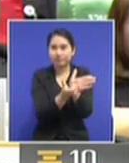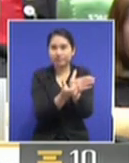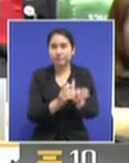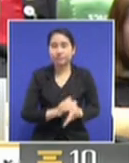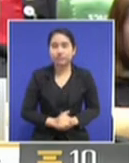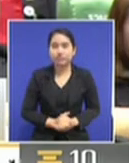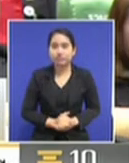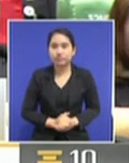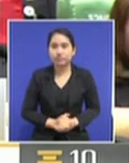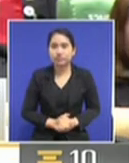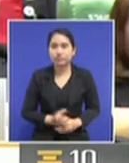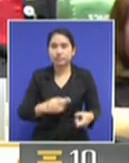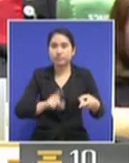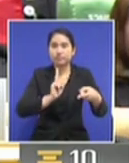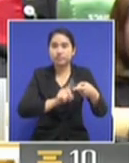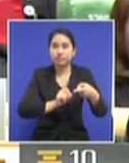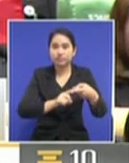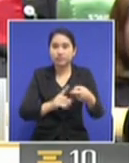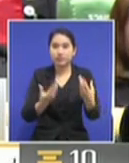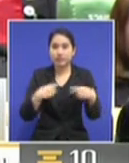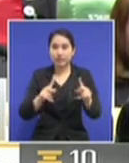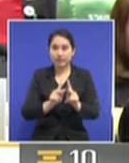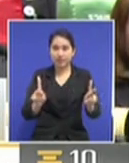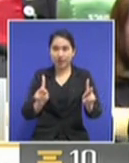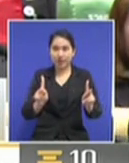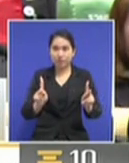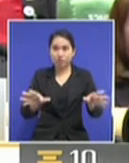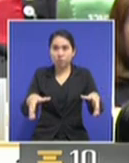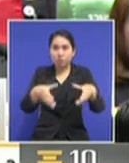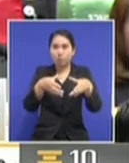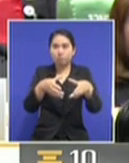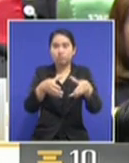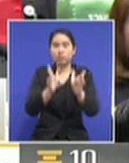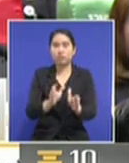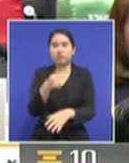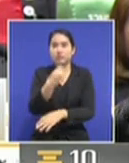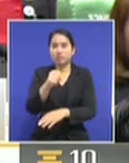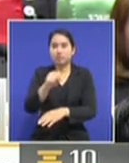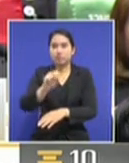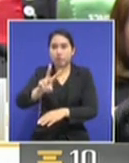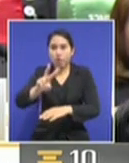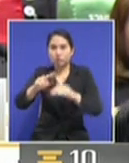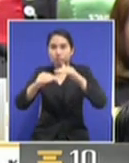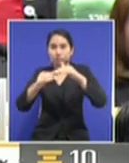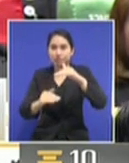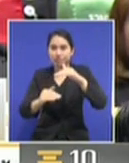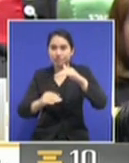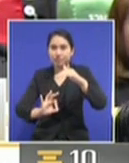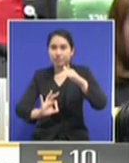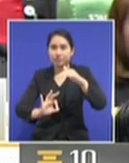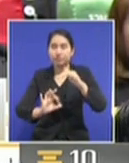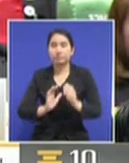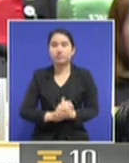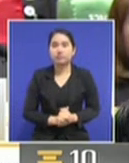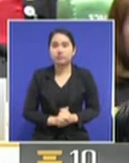in the topic of debate in the parliaments. But are there any particular speakers in the debate that may attract more attention